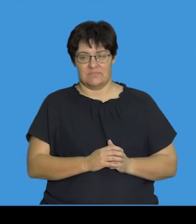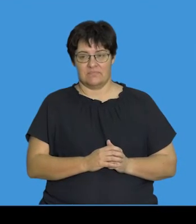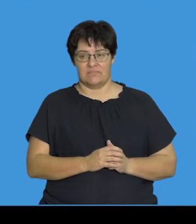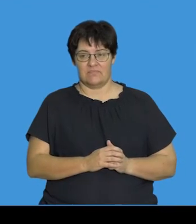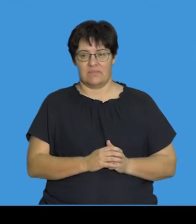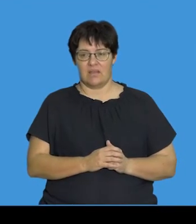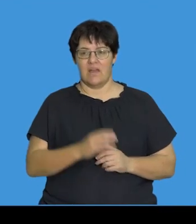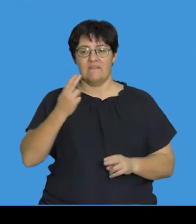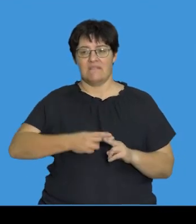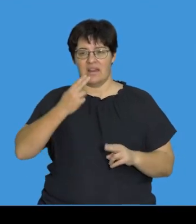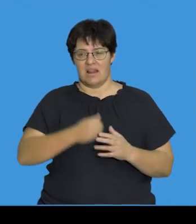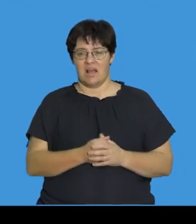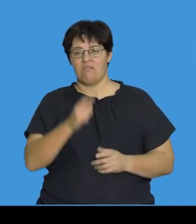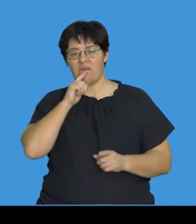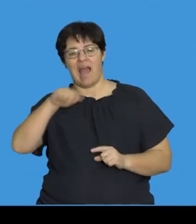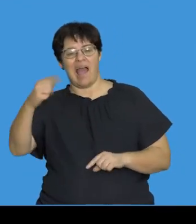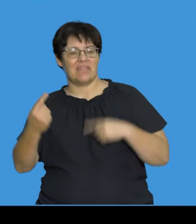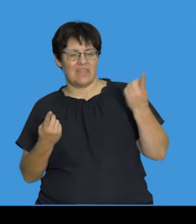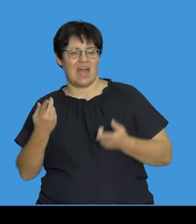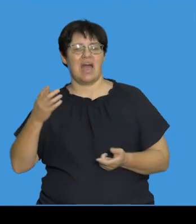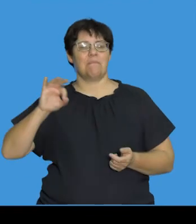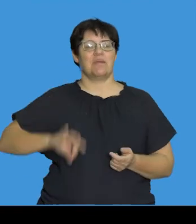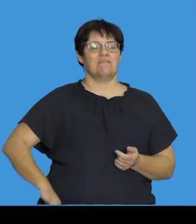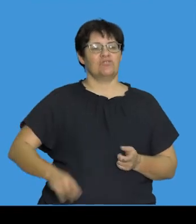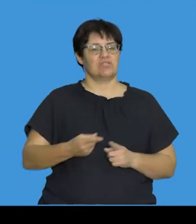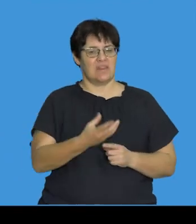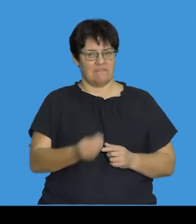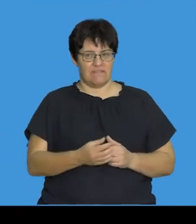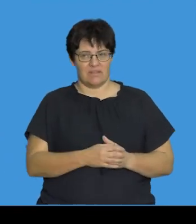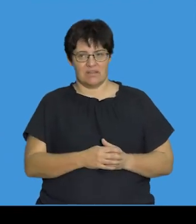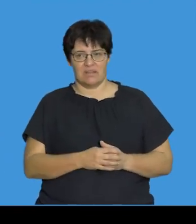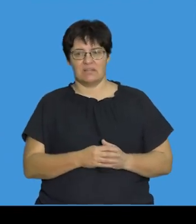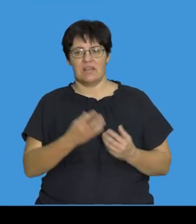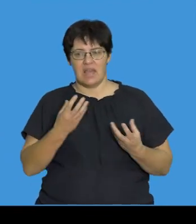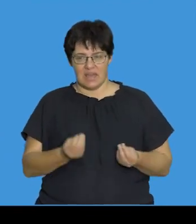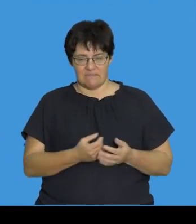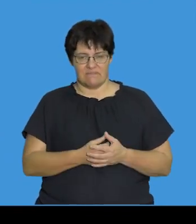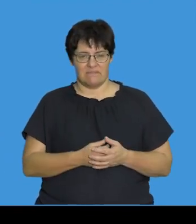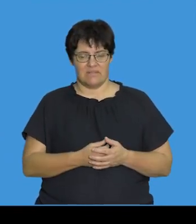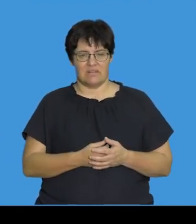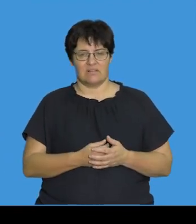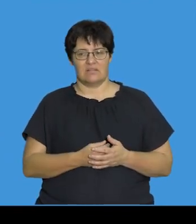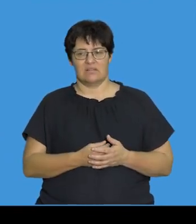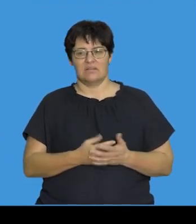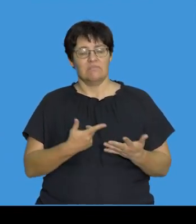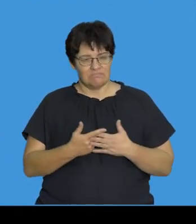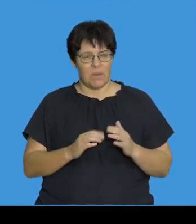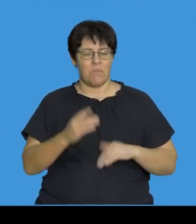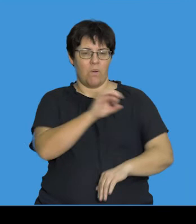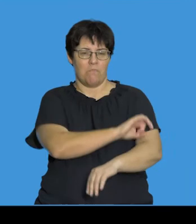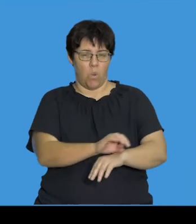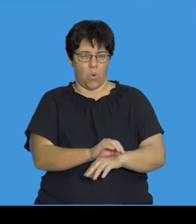And finally, when we look at other examples of beneficial mutations, as I mentioned, there is an example of